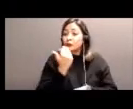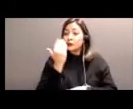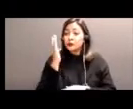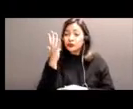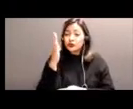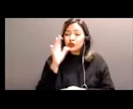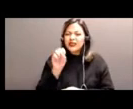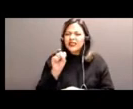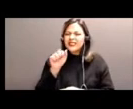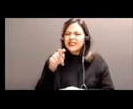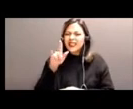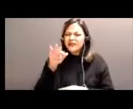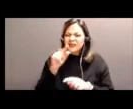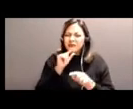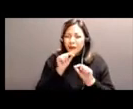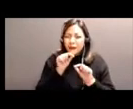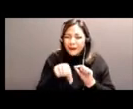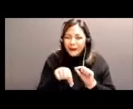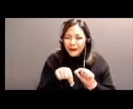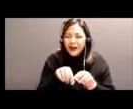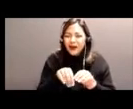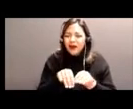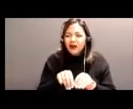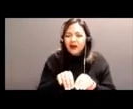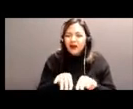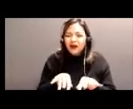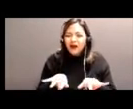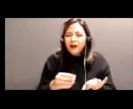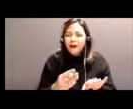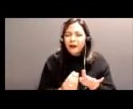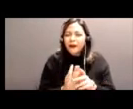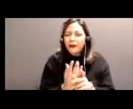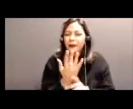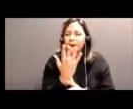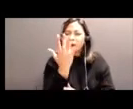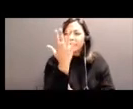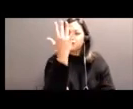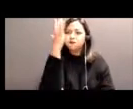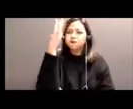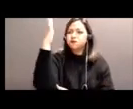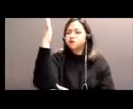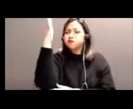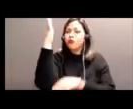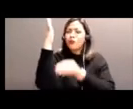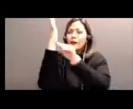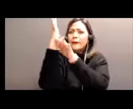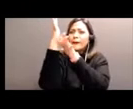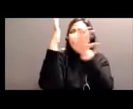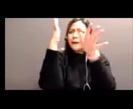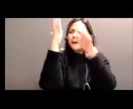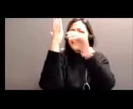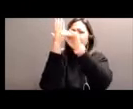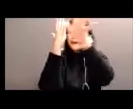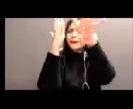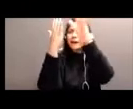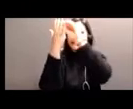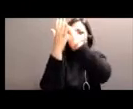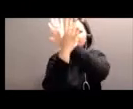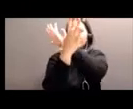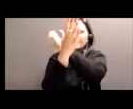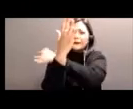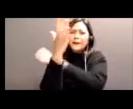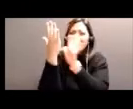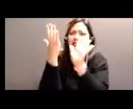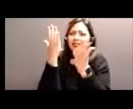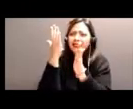our great lands and we see our forests getting taller and taller and the many branches that are out there and the leaves that continue to grow.